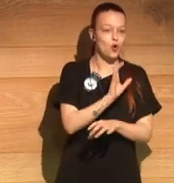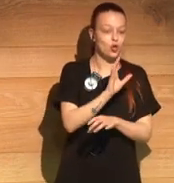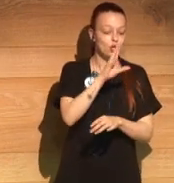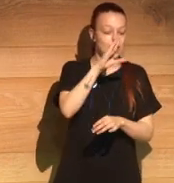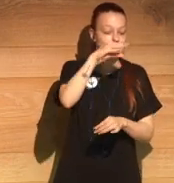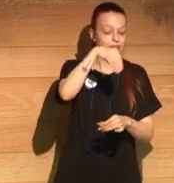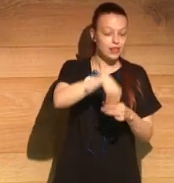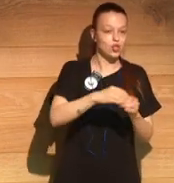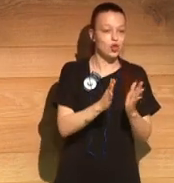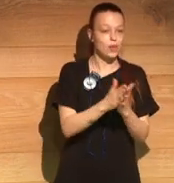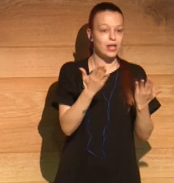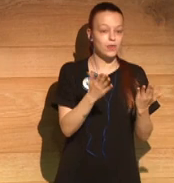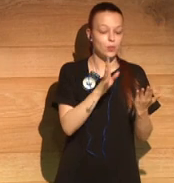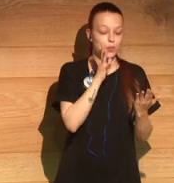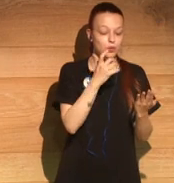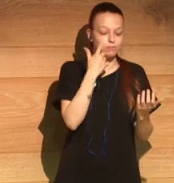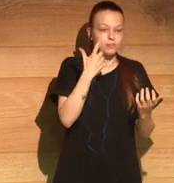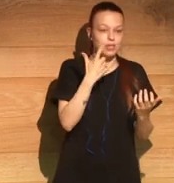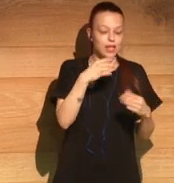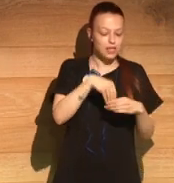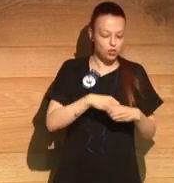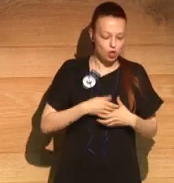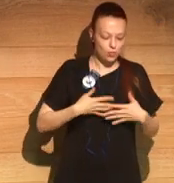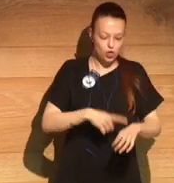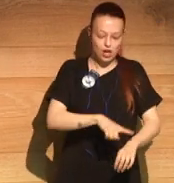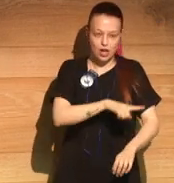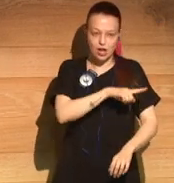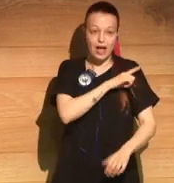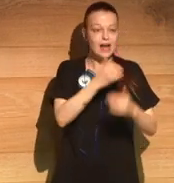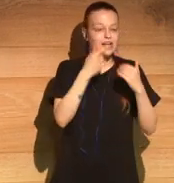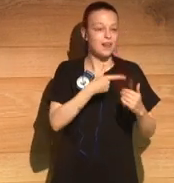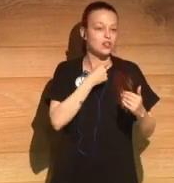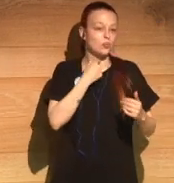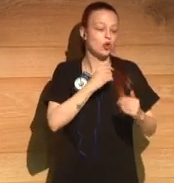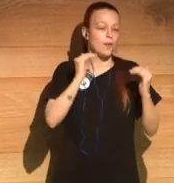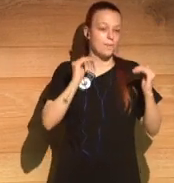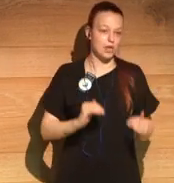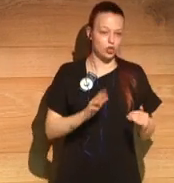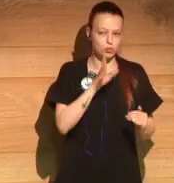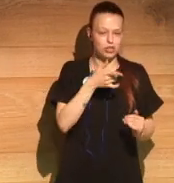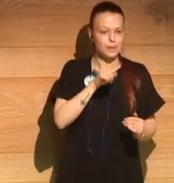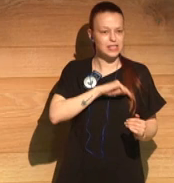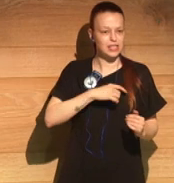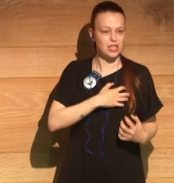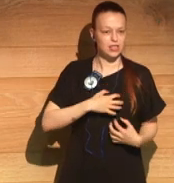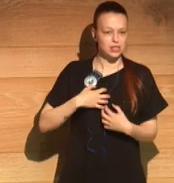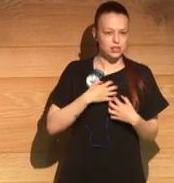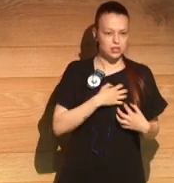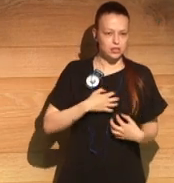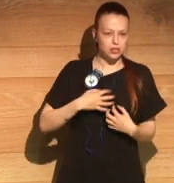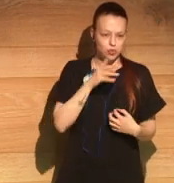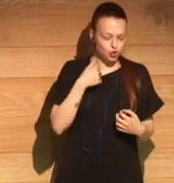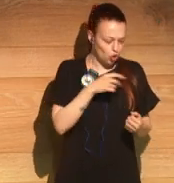which often is a relief to the anxiety and the